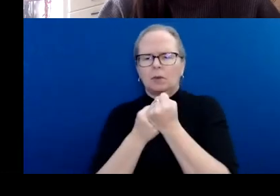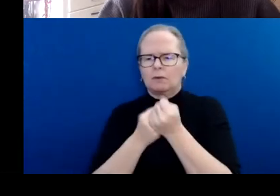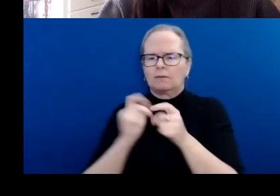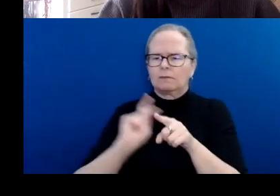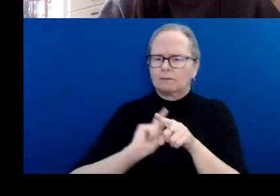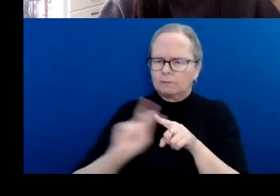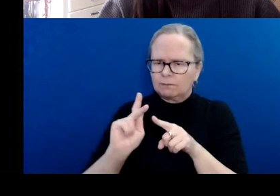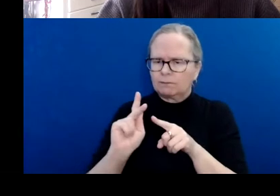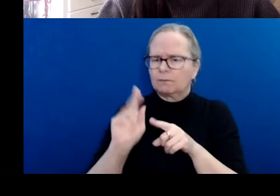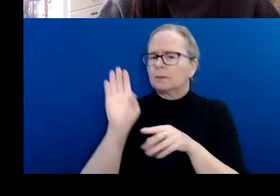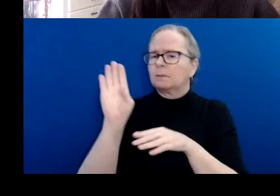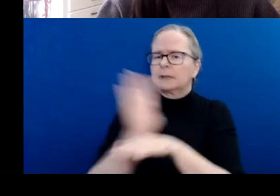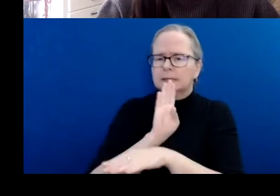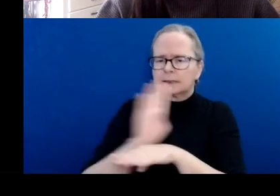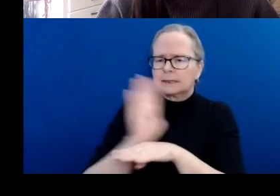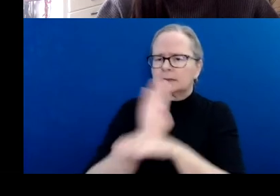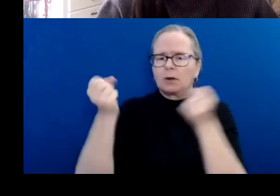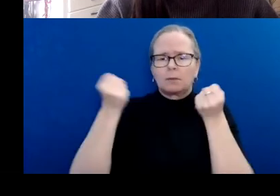and artist collectives.